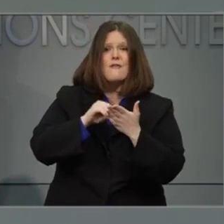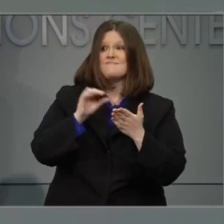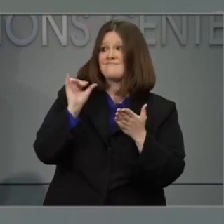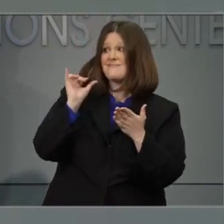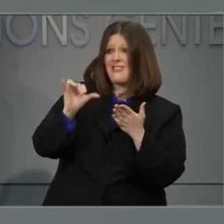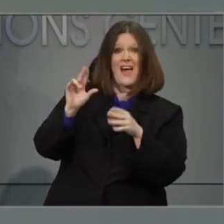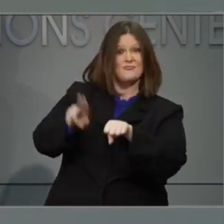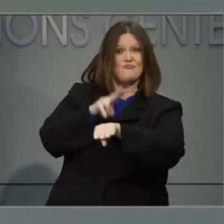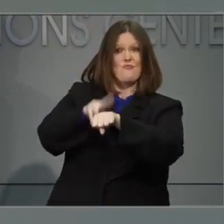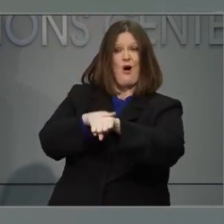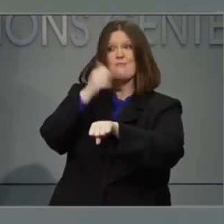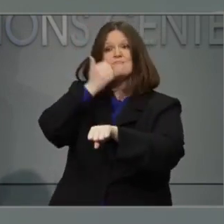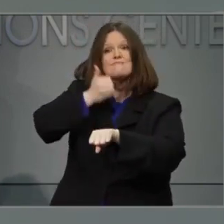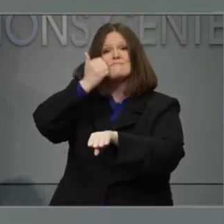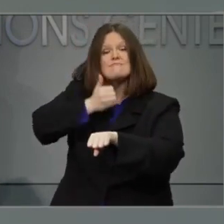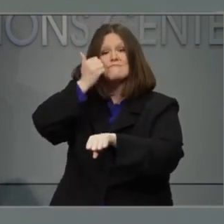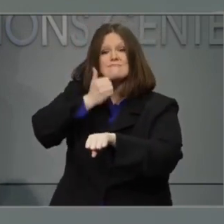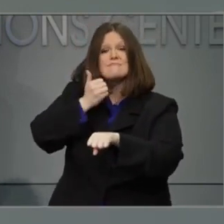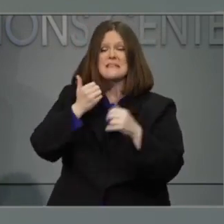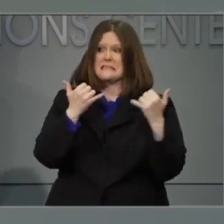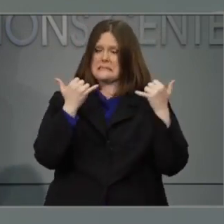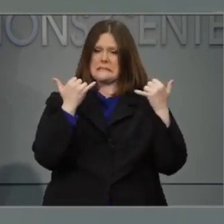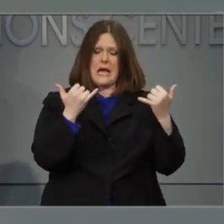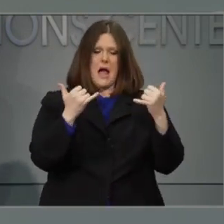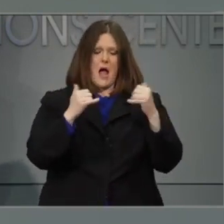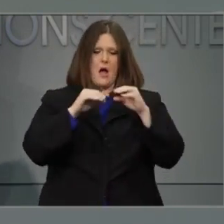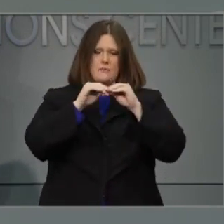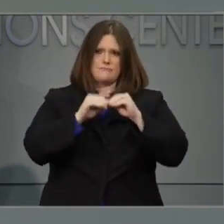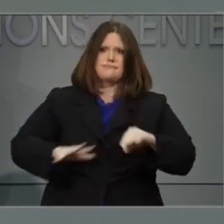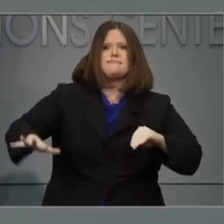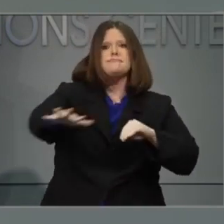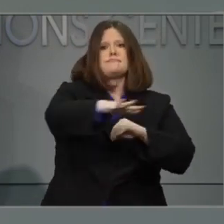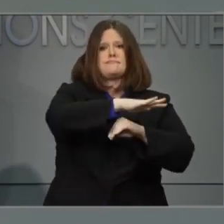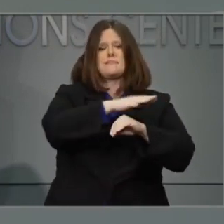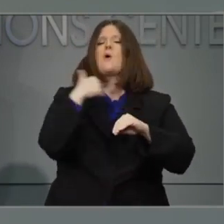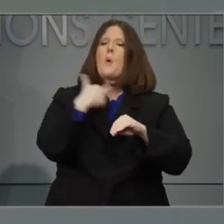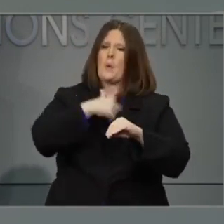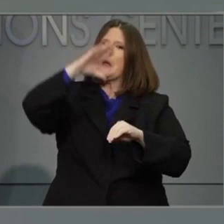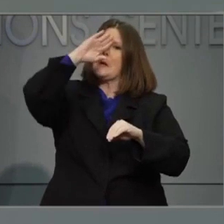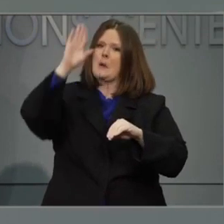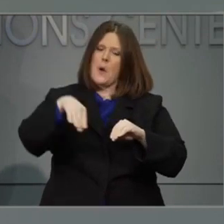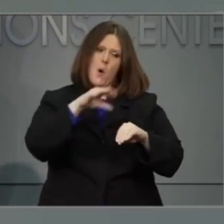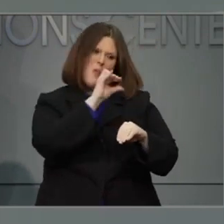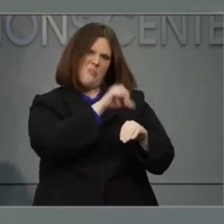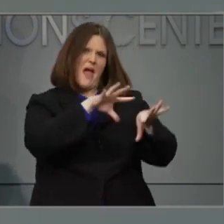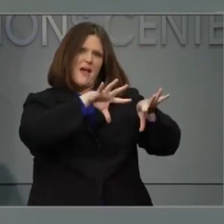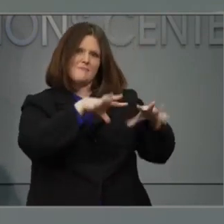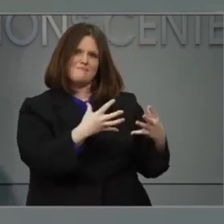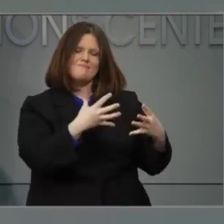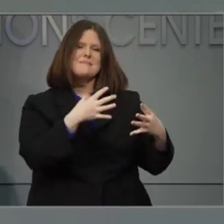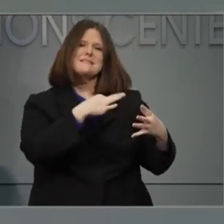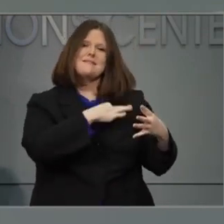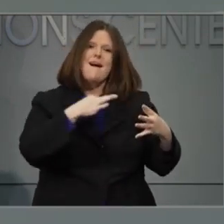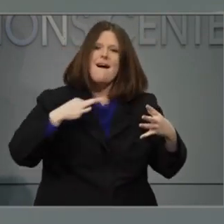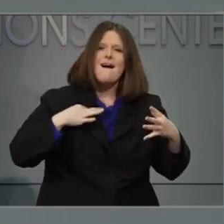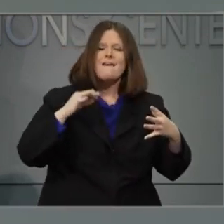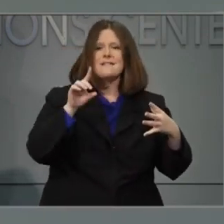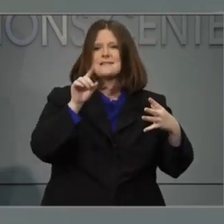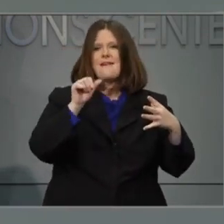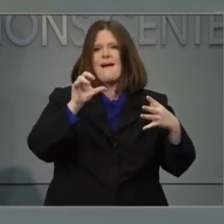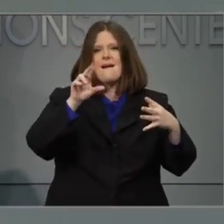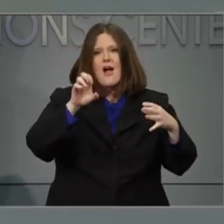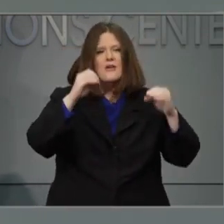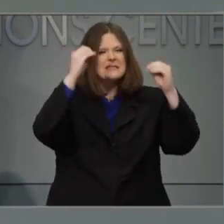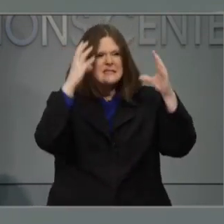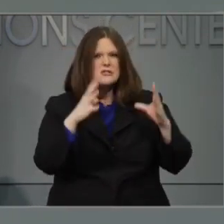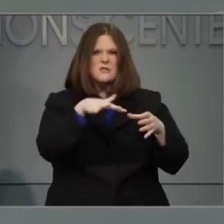So as we face this pandemic, we know our early childhood workforce is a support system that allows